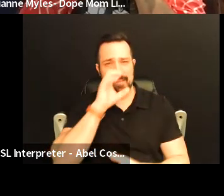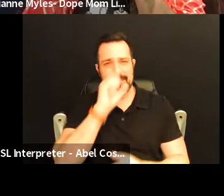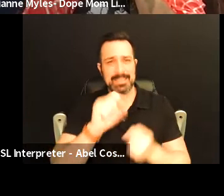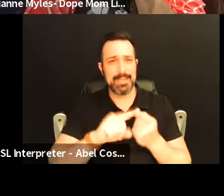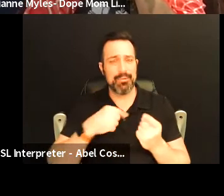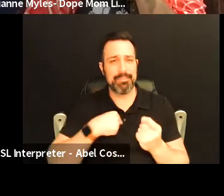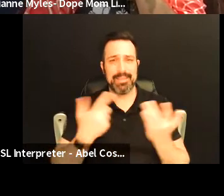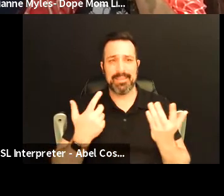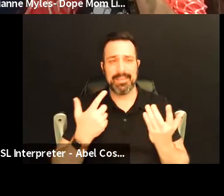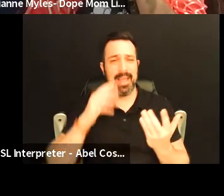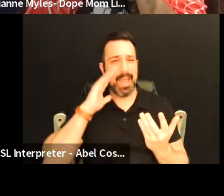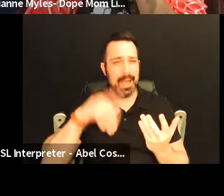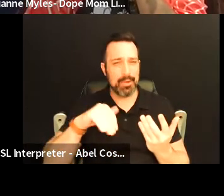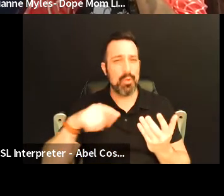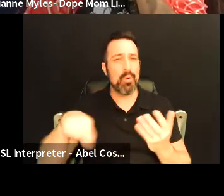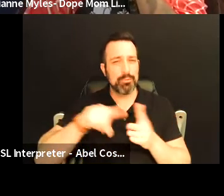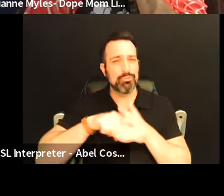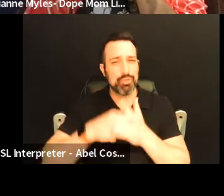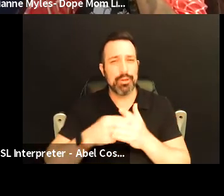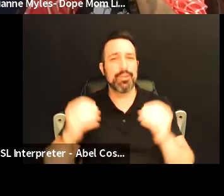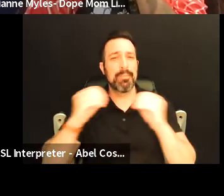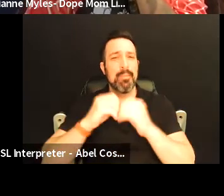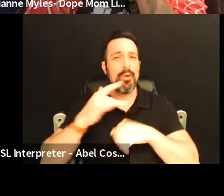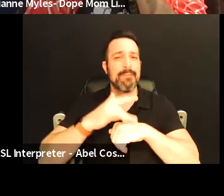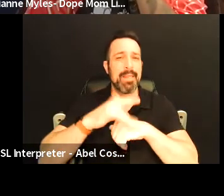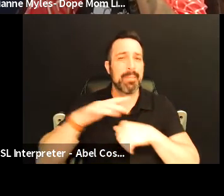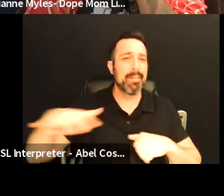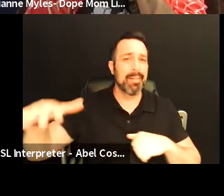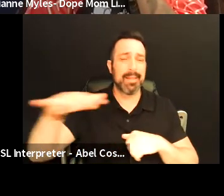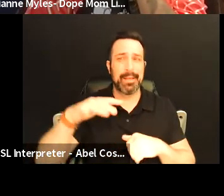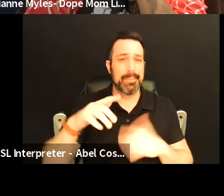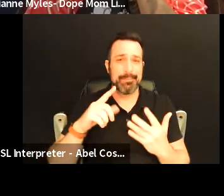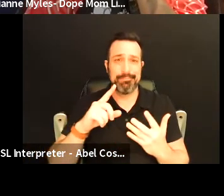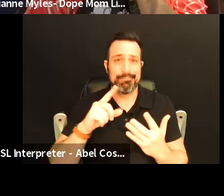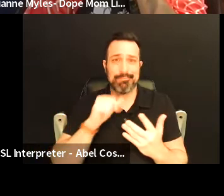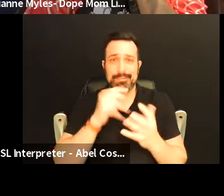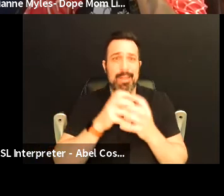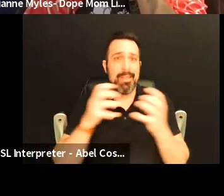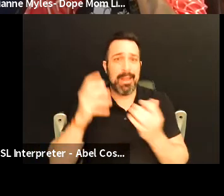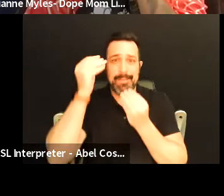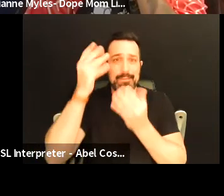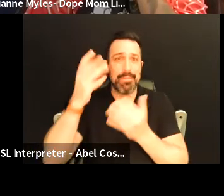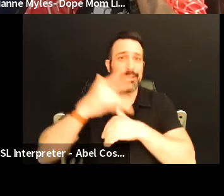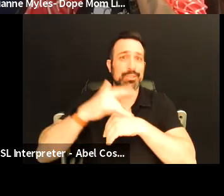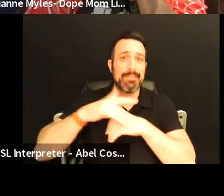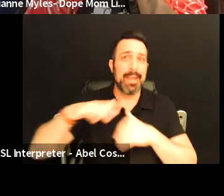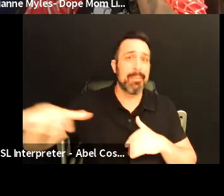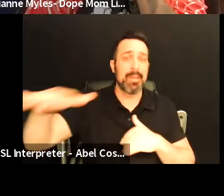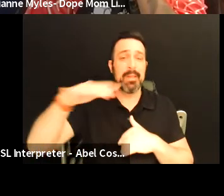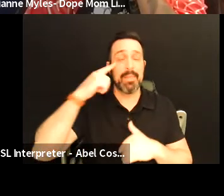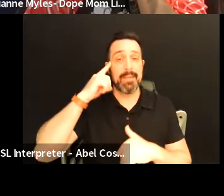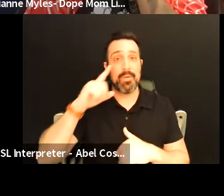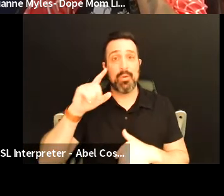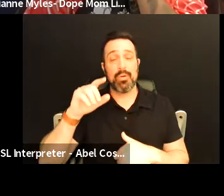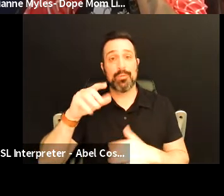feel like there's just not I know there's starting to be so much more out there but there's just not a lot of information out there and I think for social